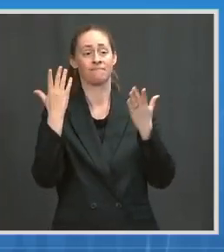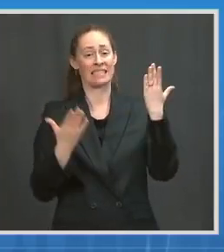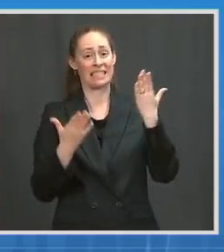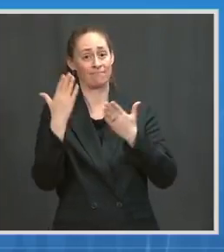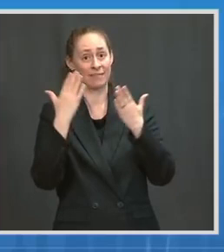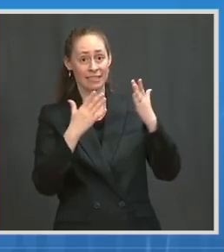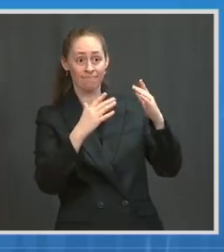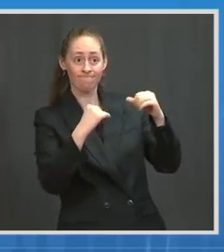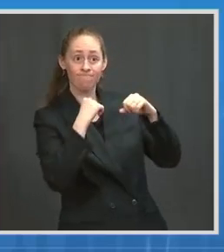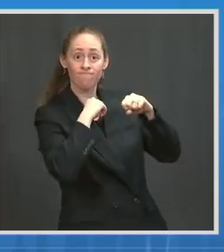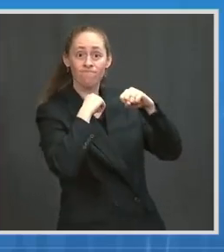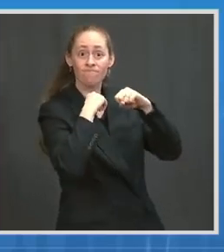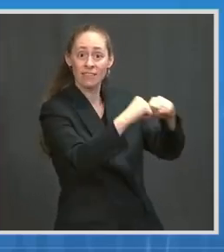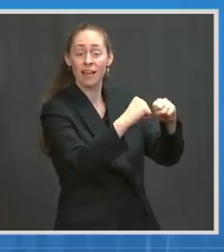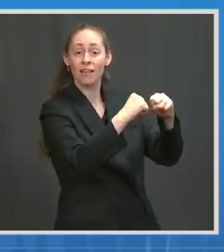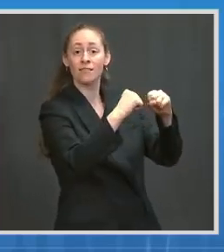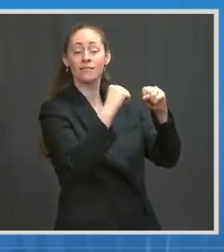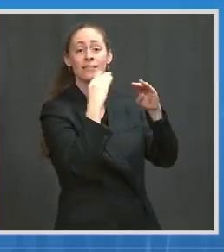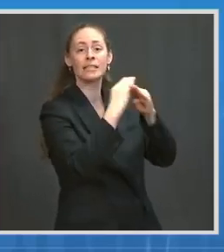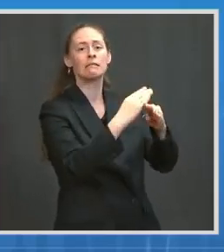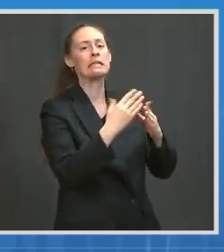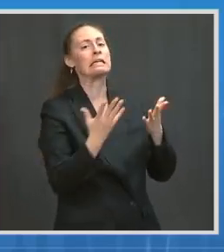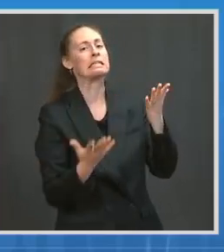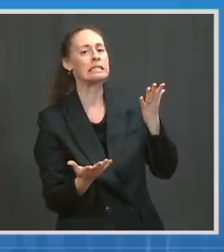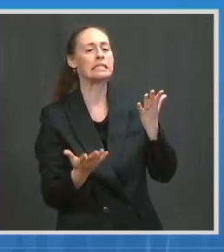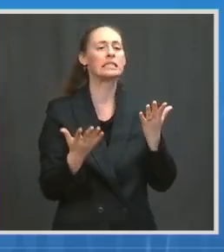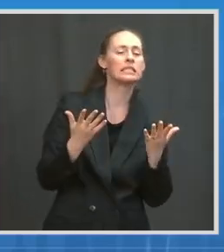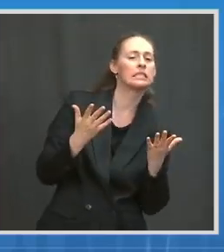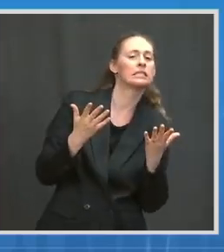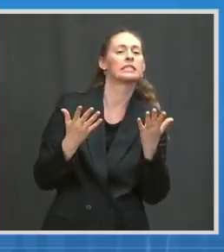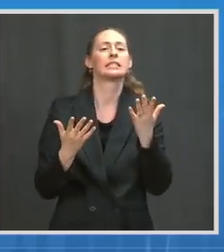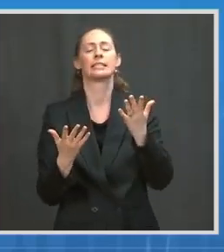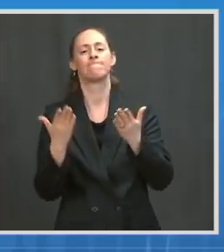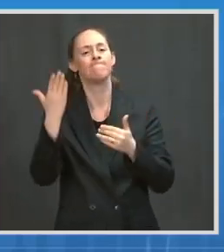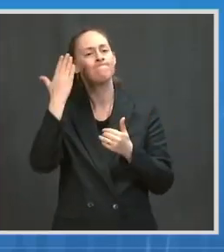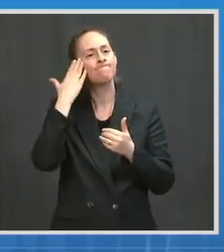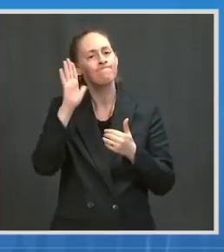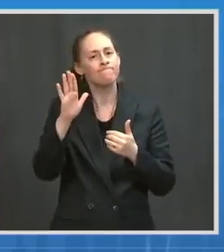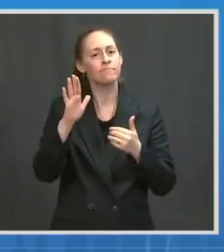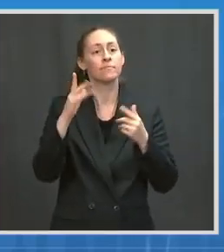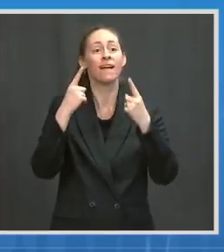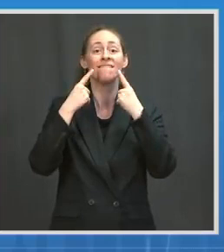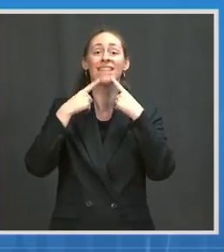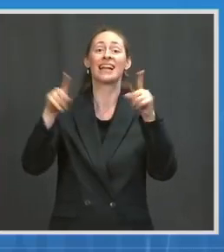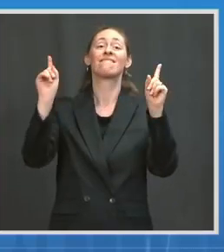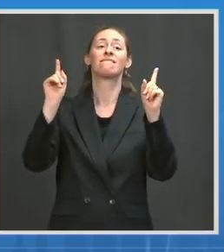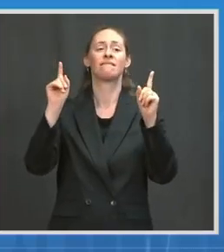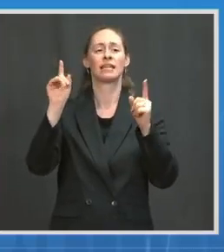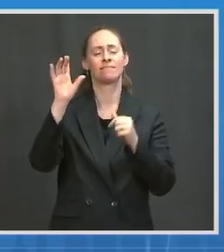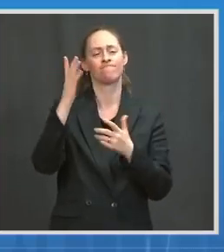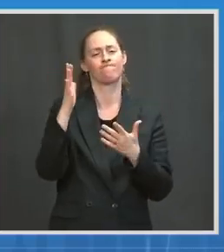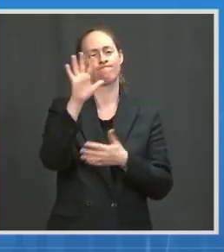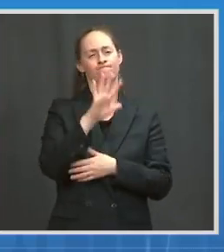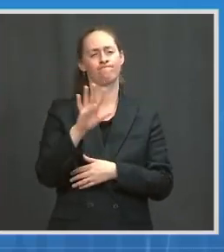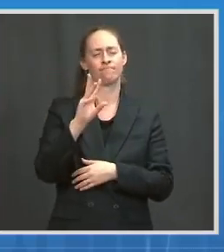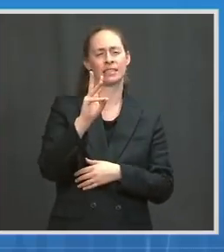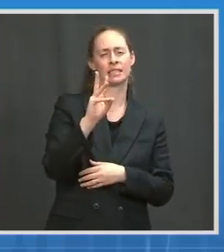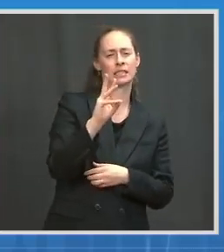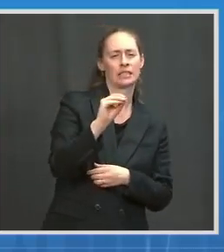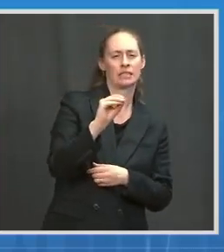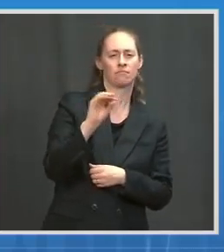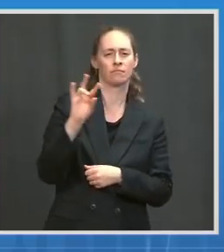The efficacy goes down to about 60 or 50 percent. However, it protects extremely well